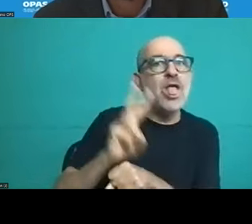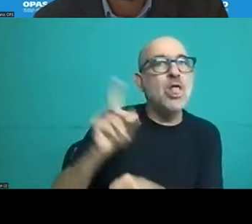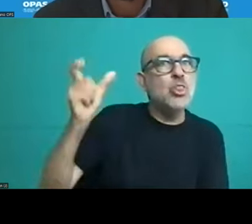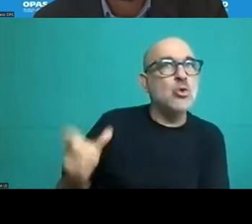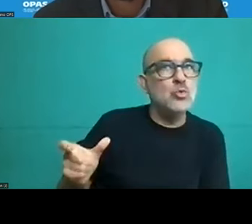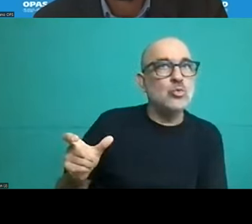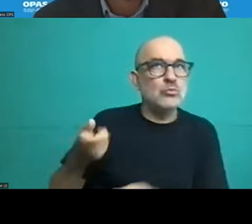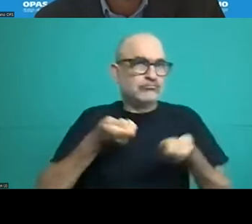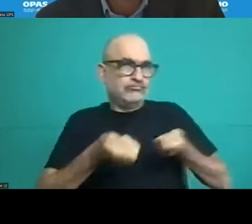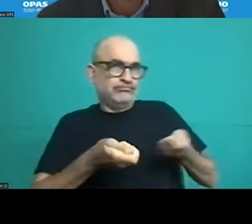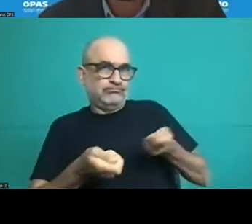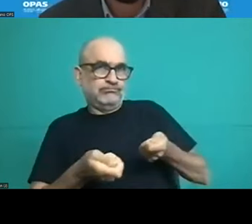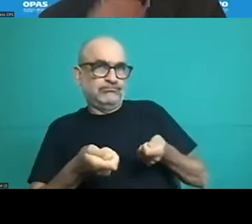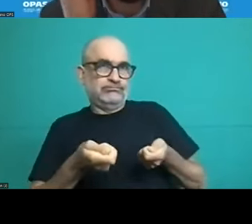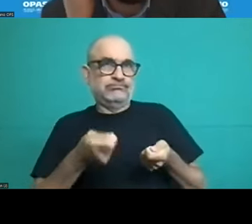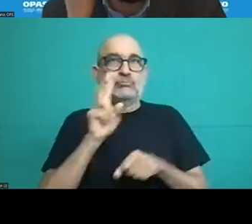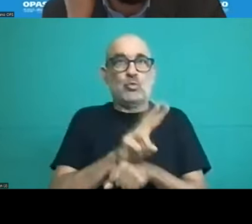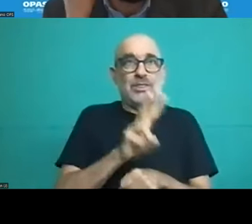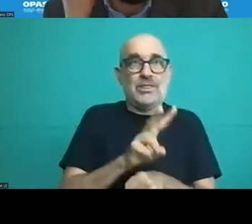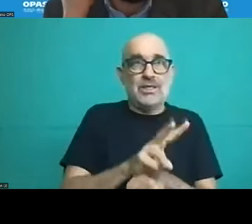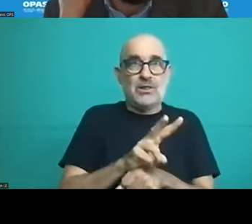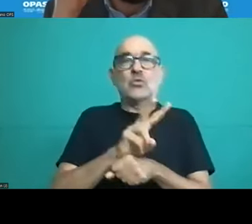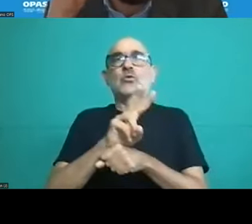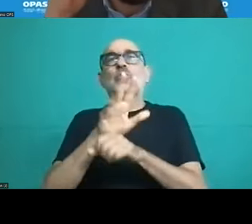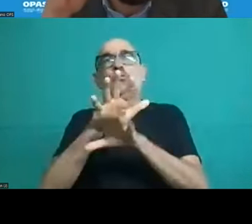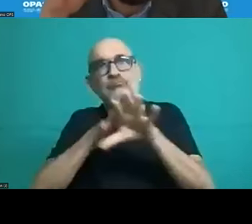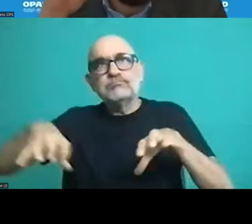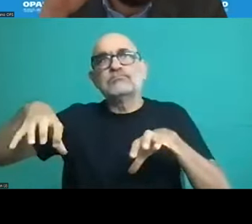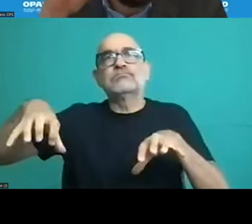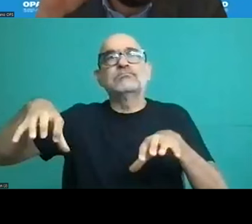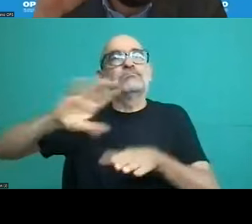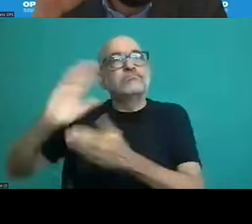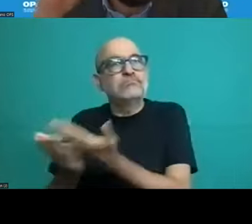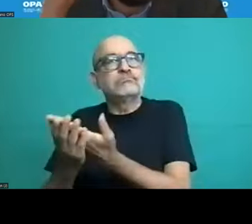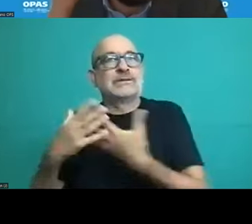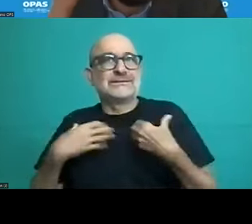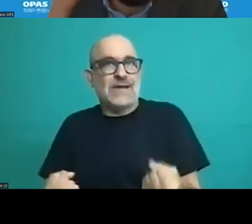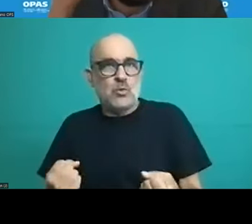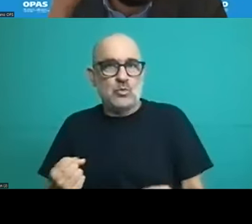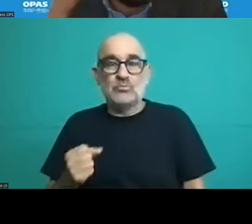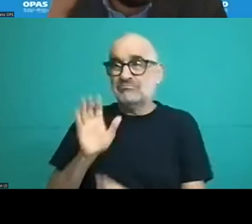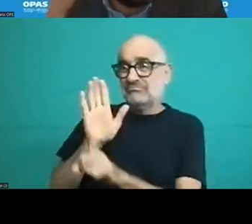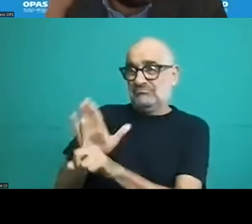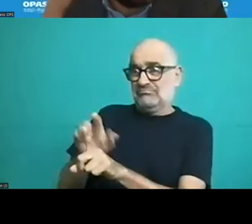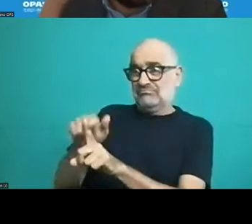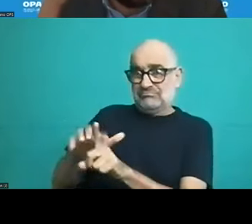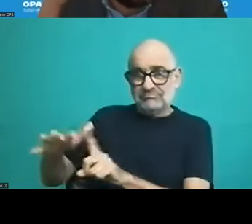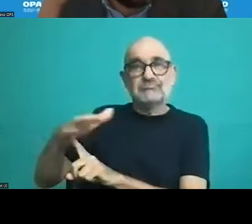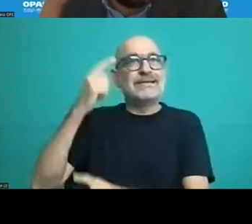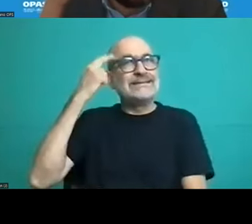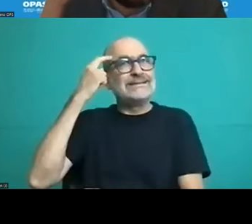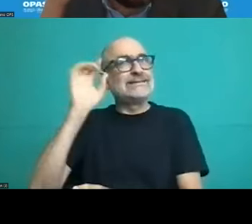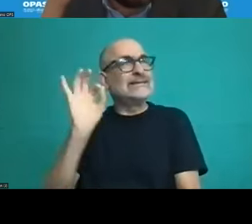now in terms of evaluating health care quality how do you measure this how can you